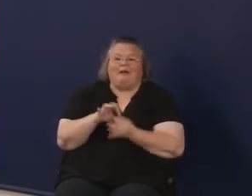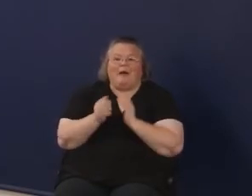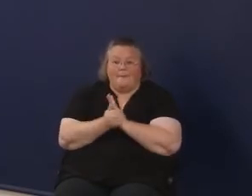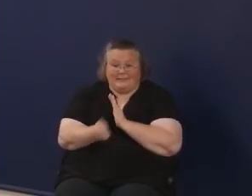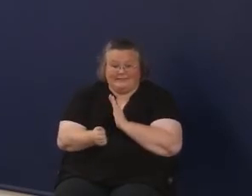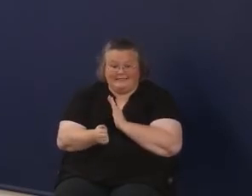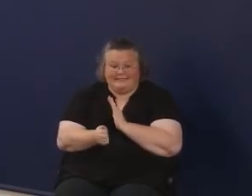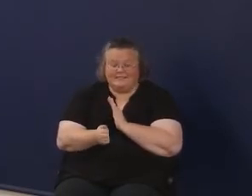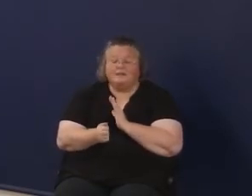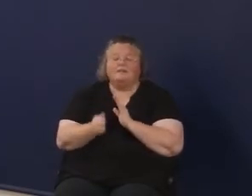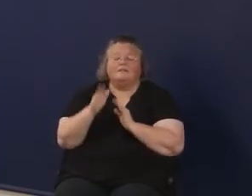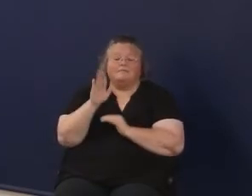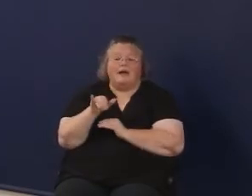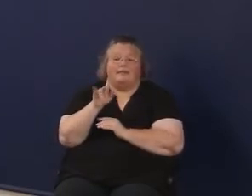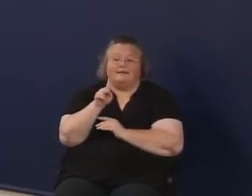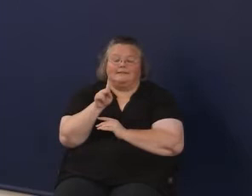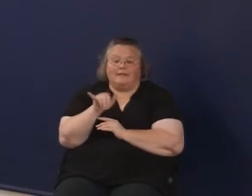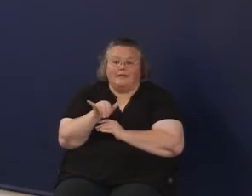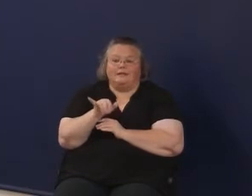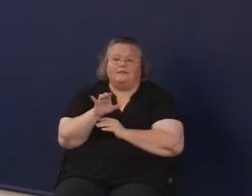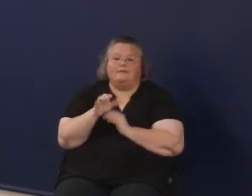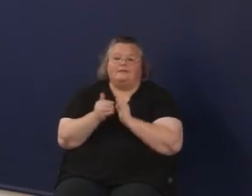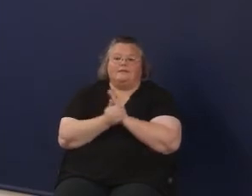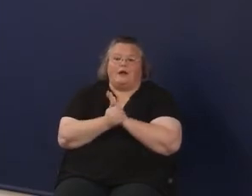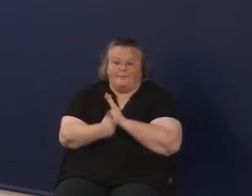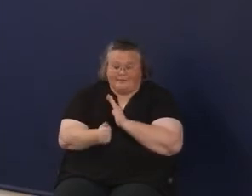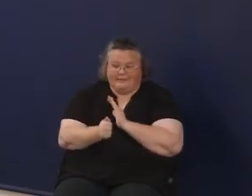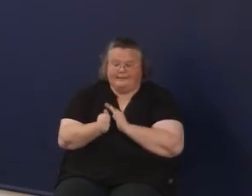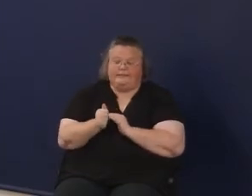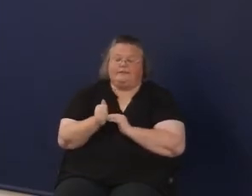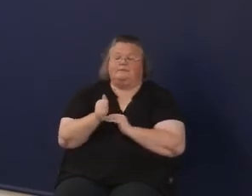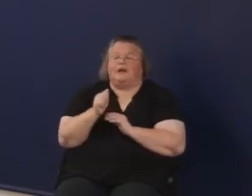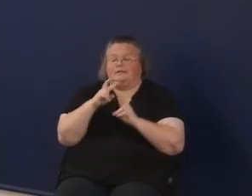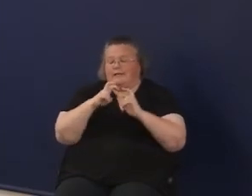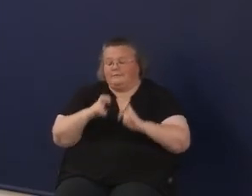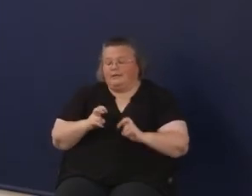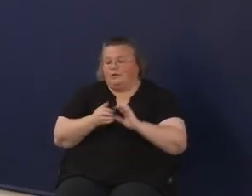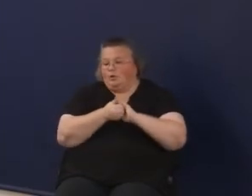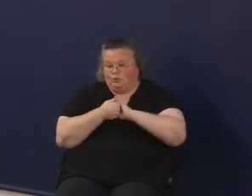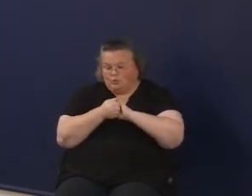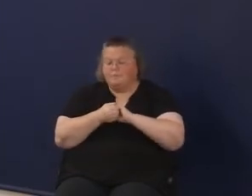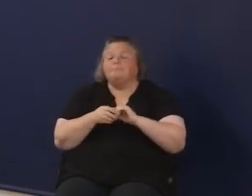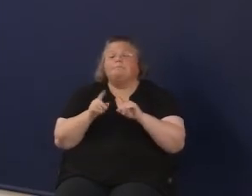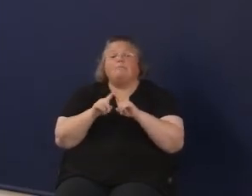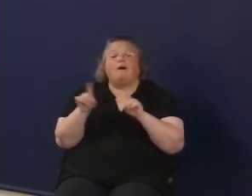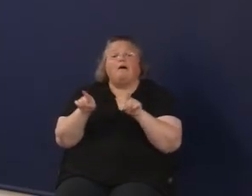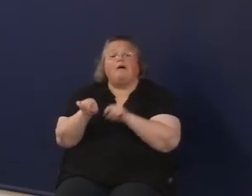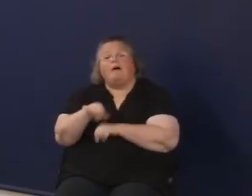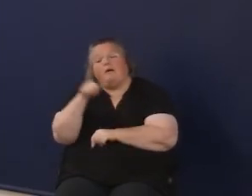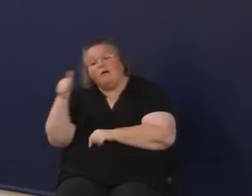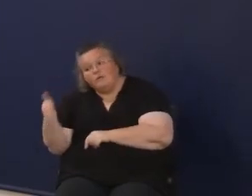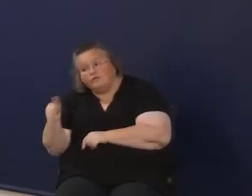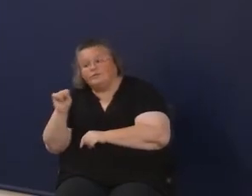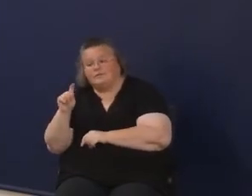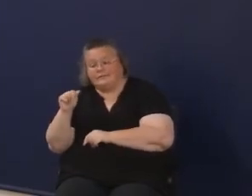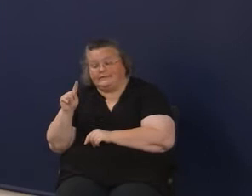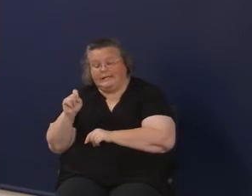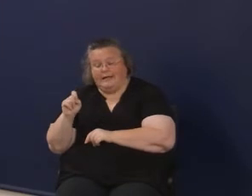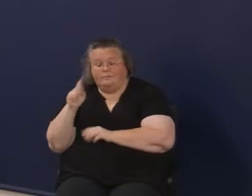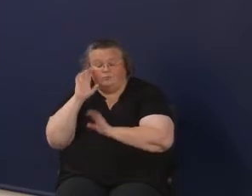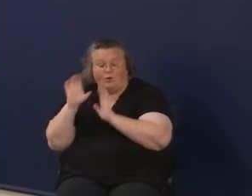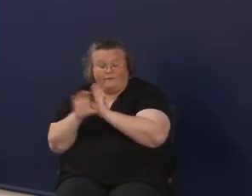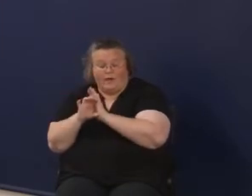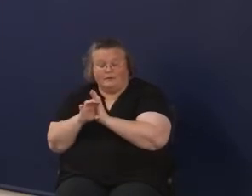articulated by the Kentucky Competency Education Assessment Consortium, but also the other statewide profiles that we looked at.